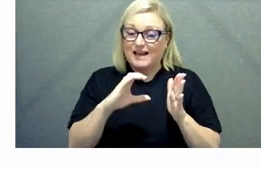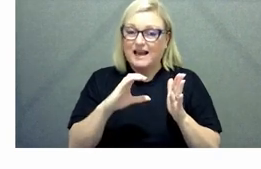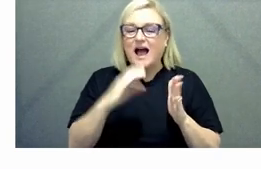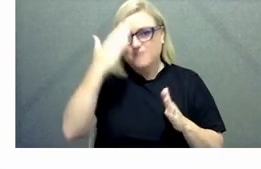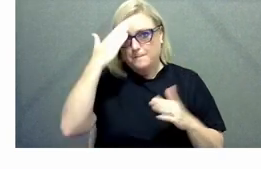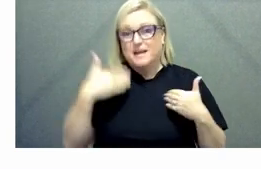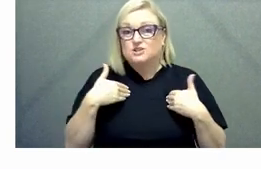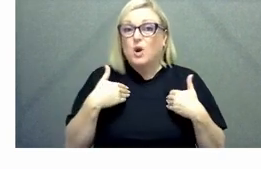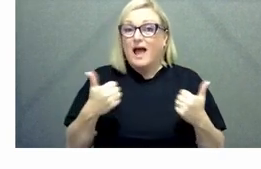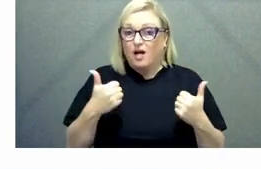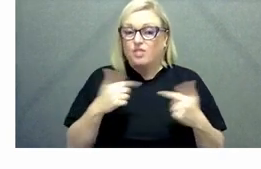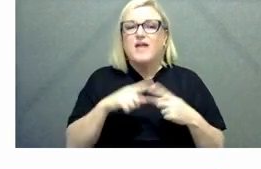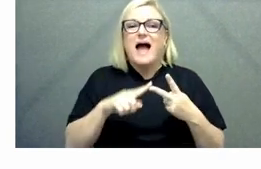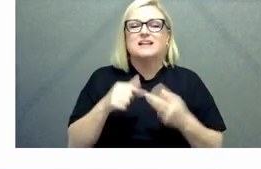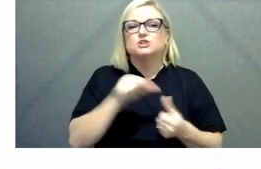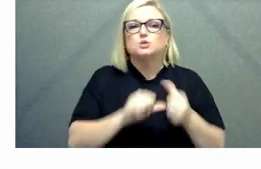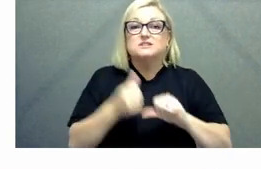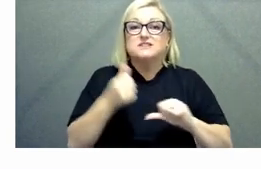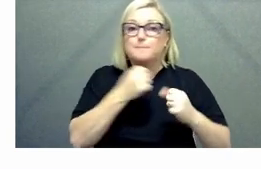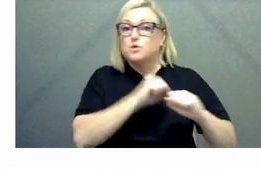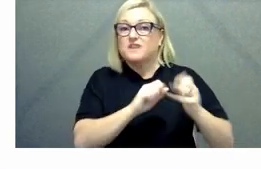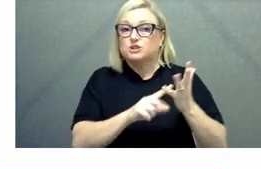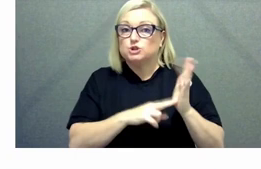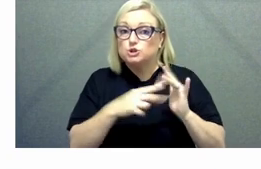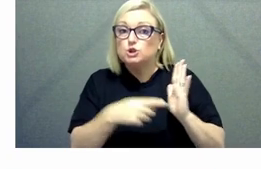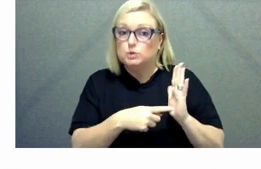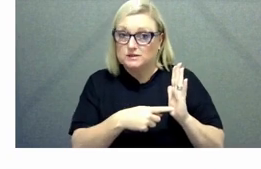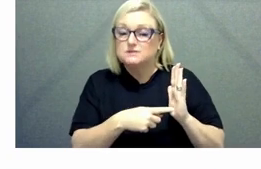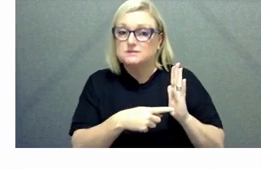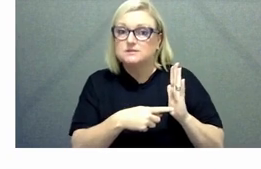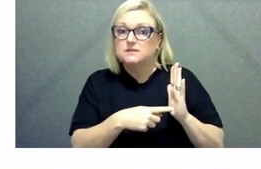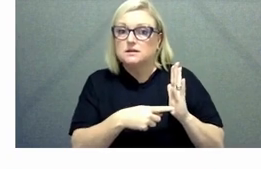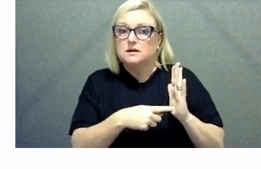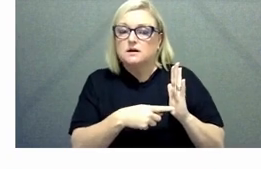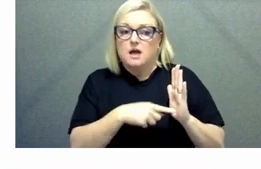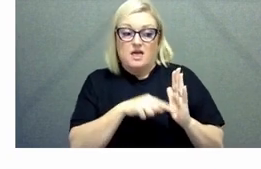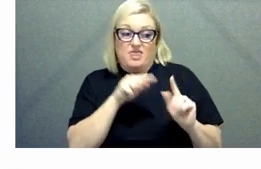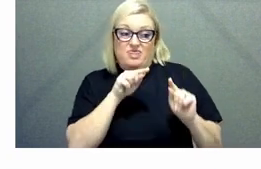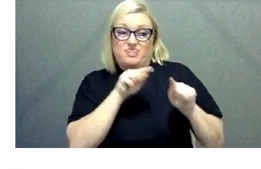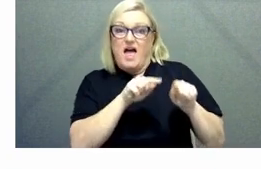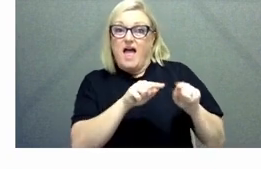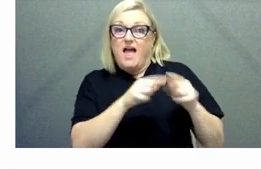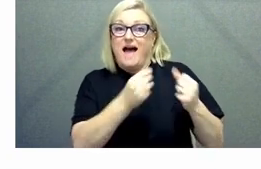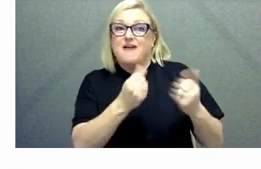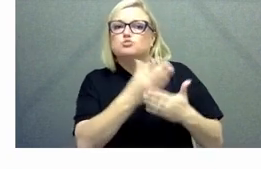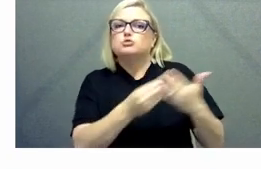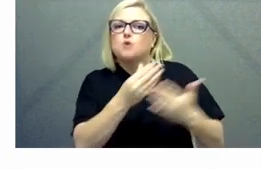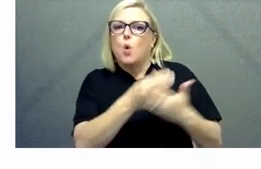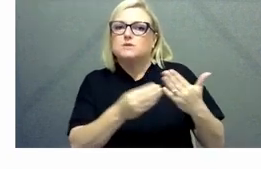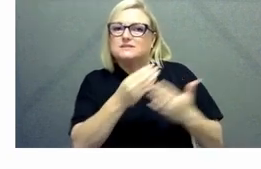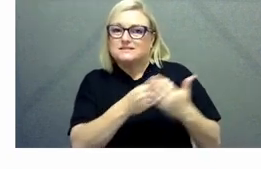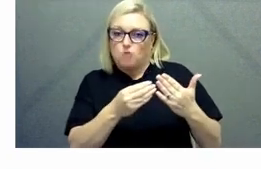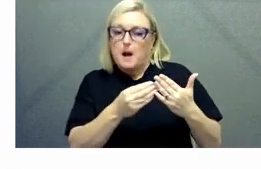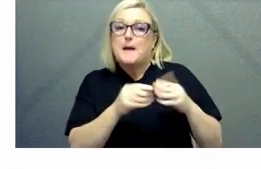prevention unit uh which also provides resources the role of that unit is to work with agencies